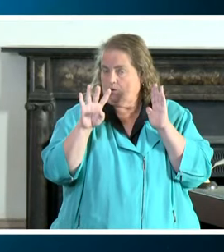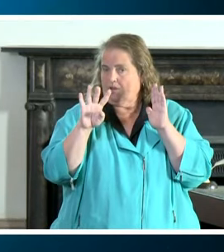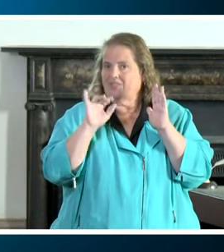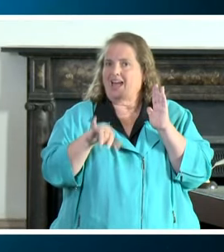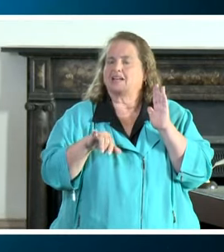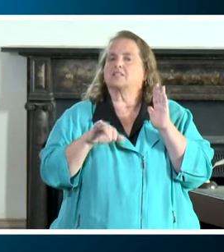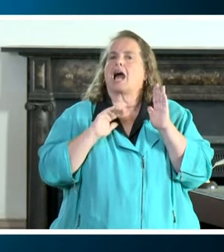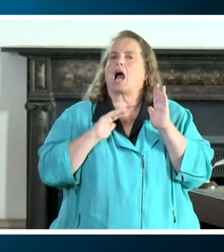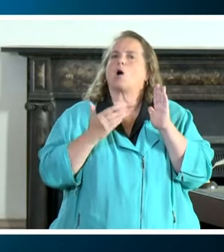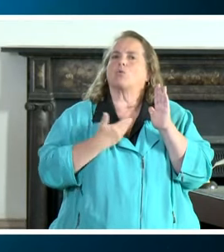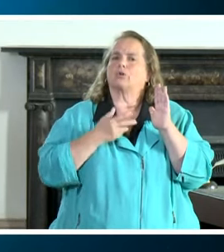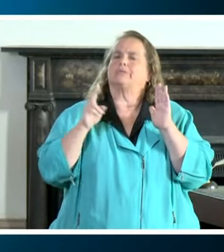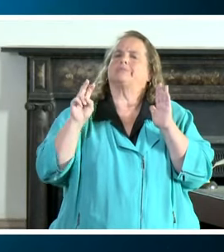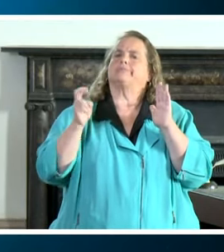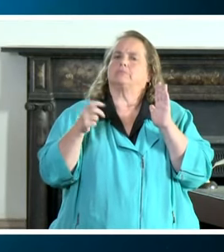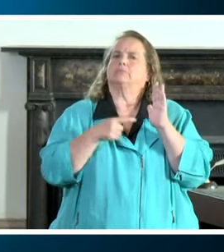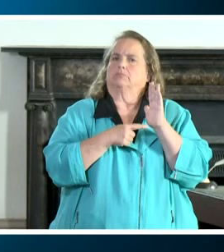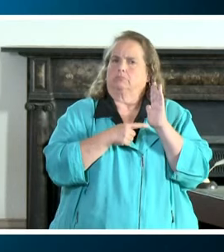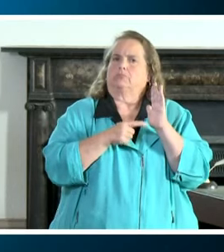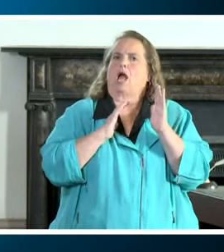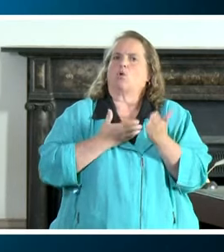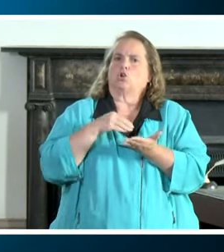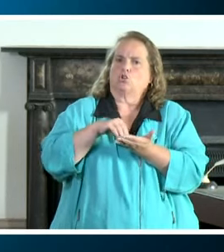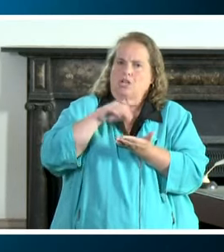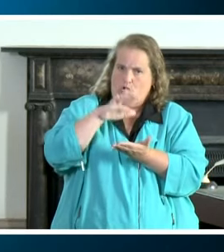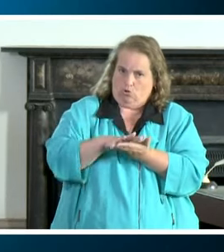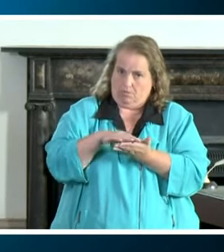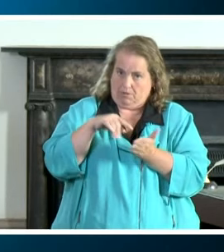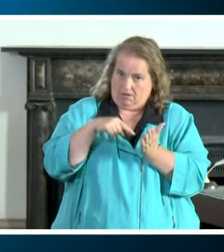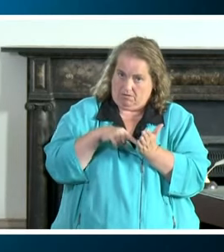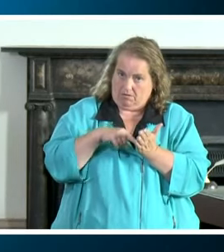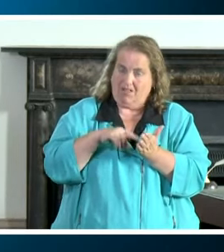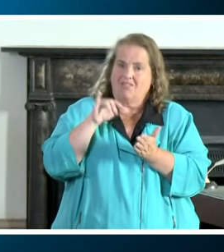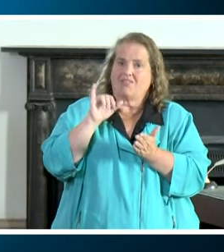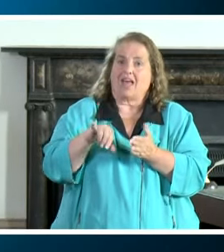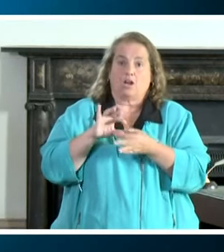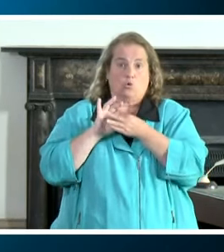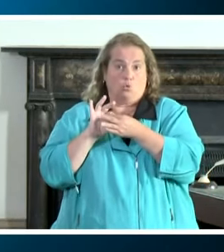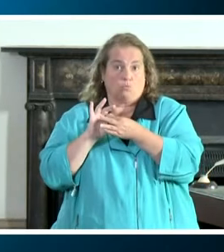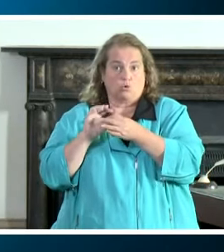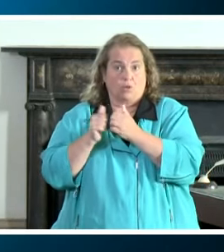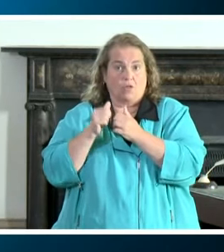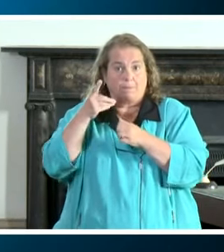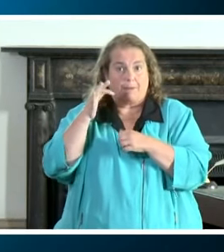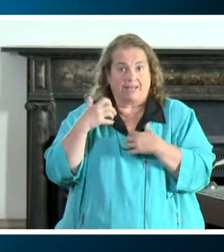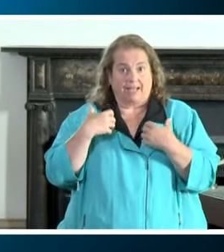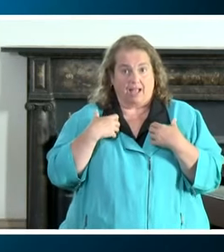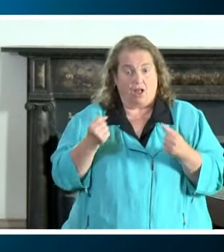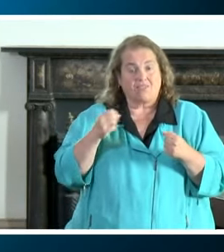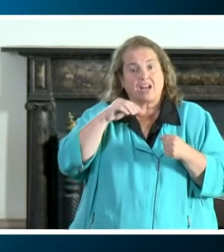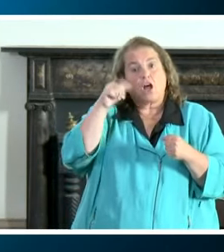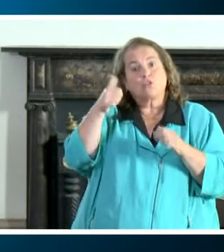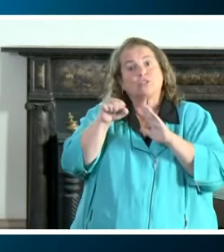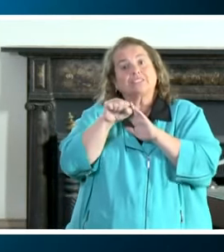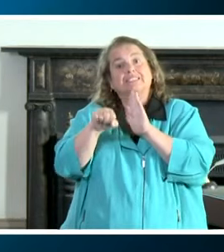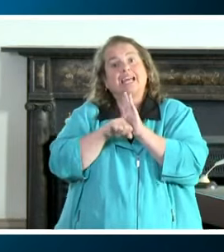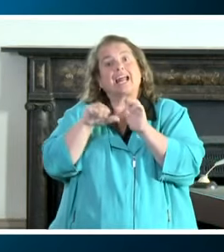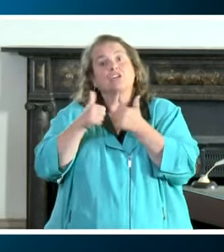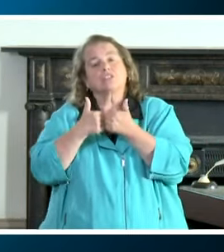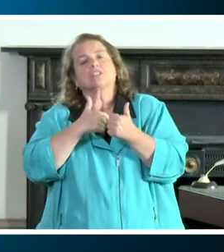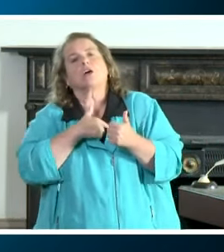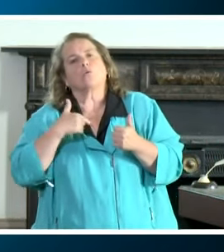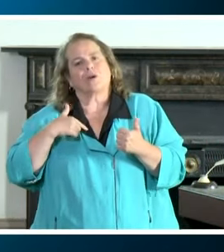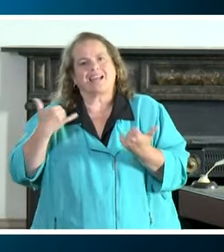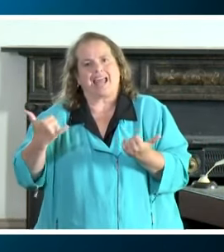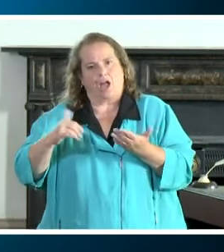our flagship document that is the document that in cooperation with public health and other state agencies that we are